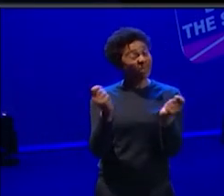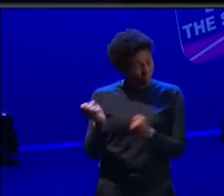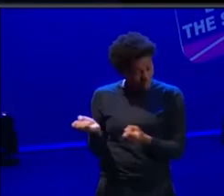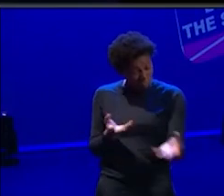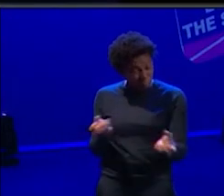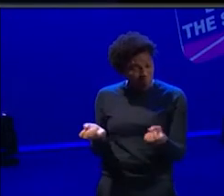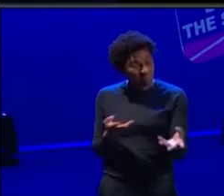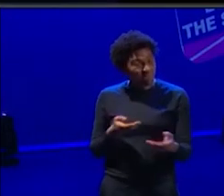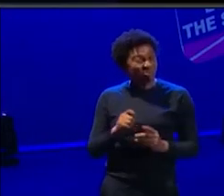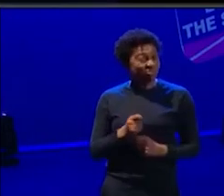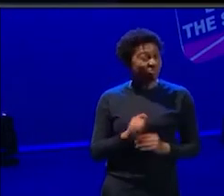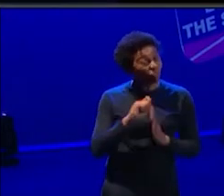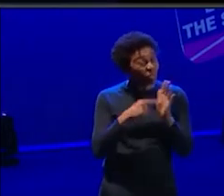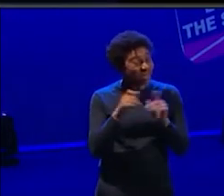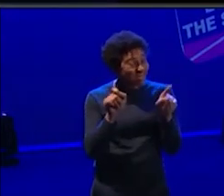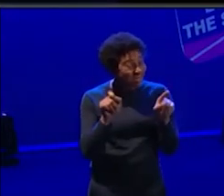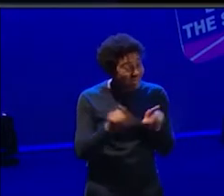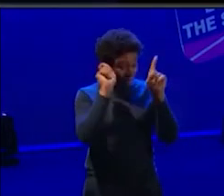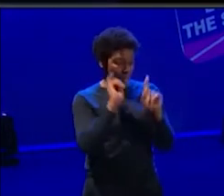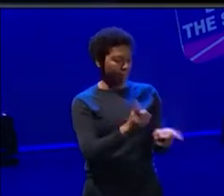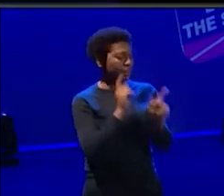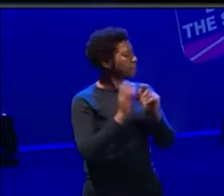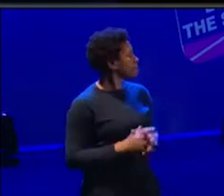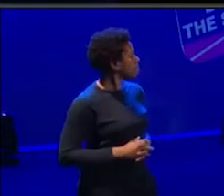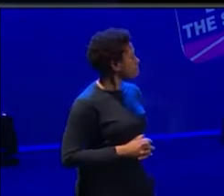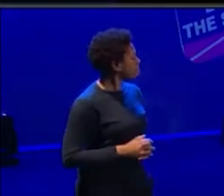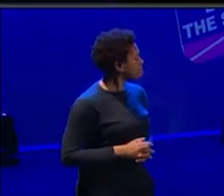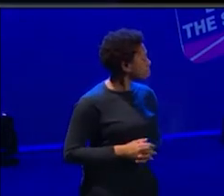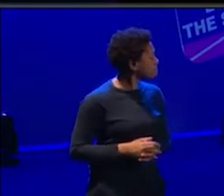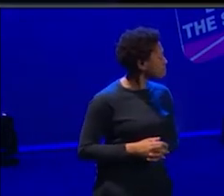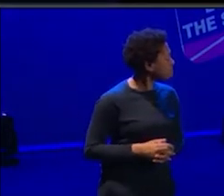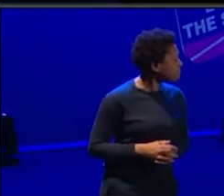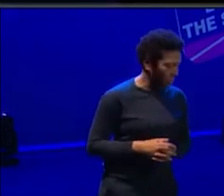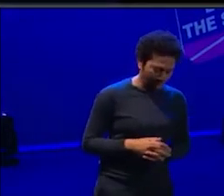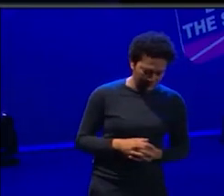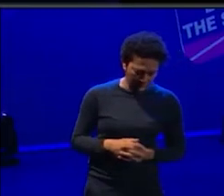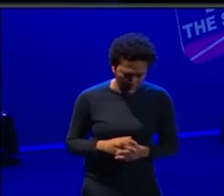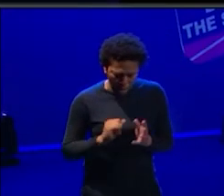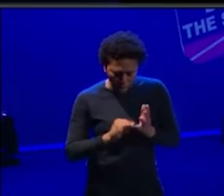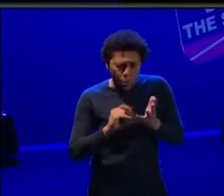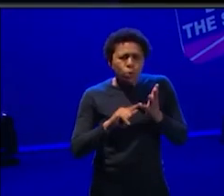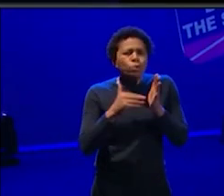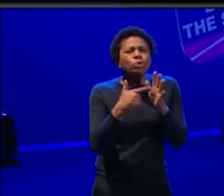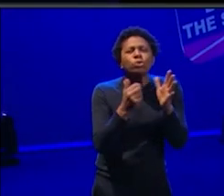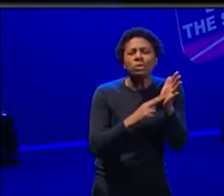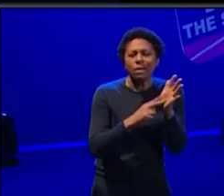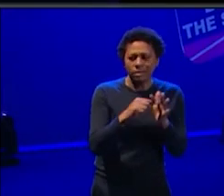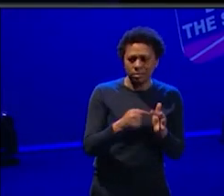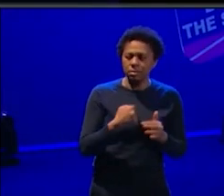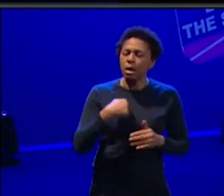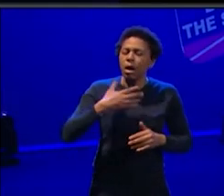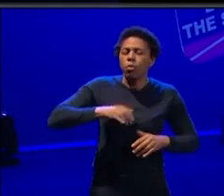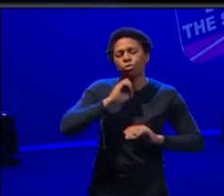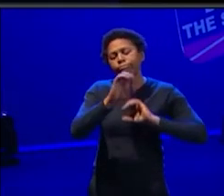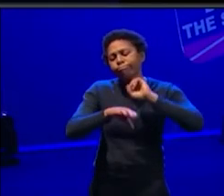Wow. Congrats. Thanks. Um, for me, uh, there's so many, but I'm going to talk about our, um,